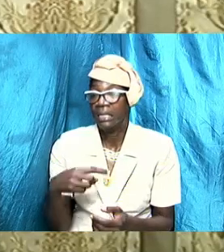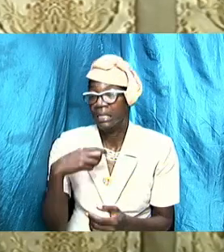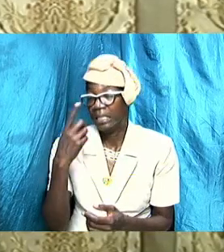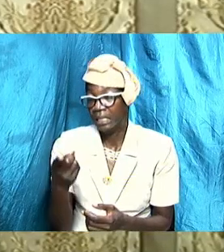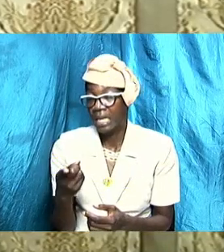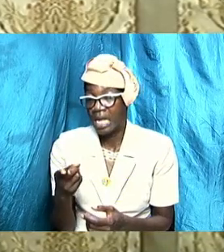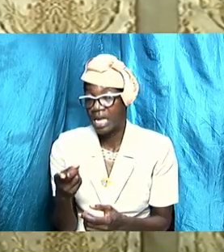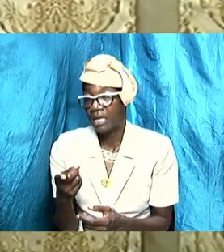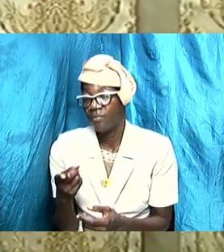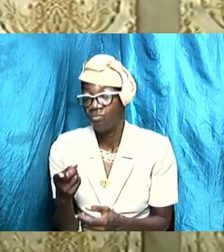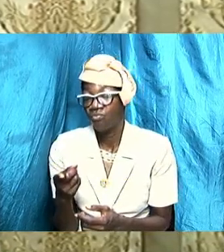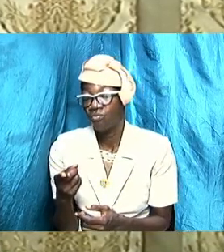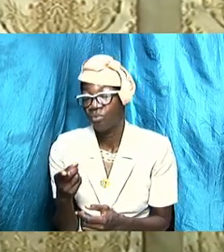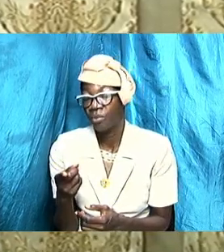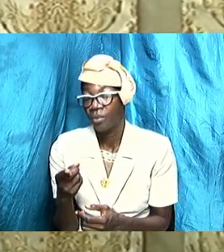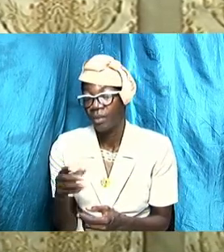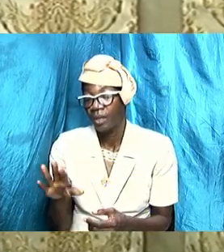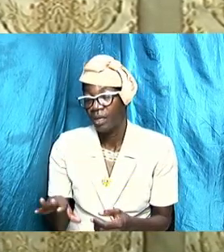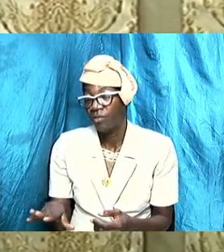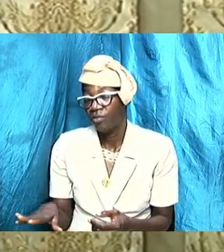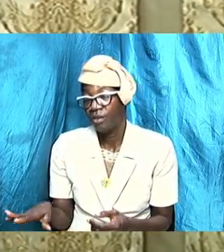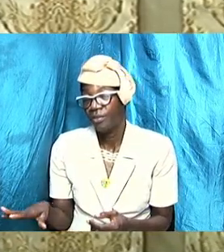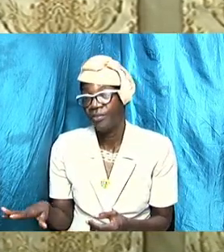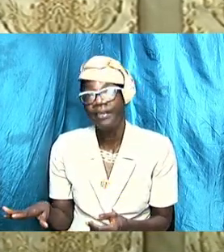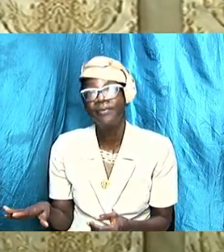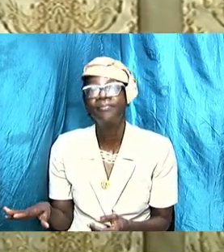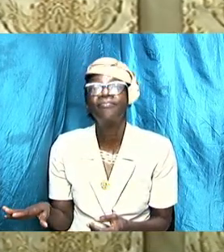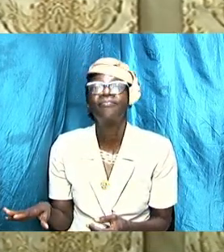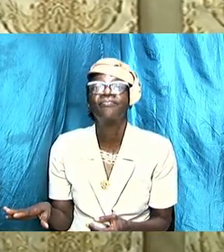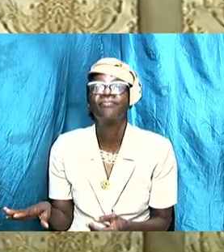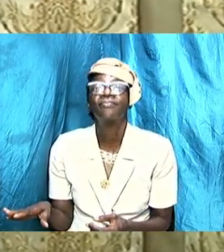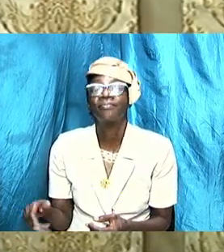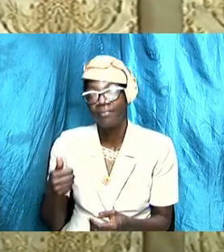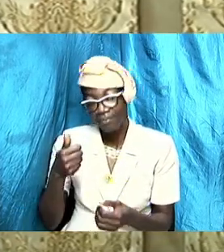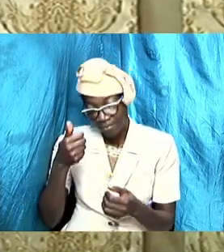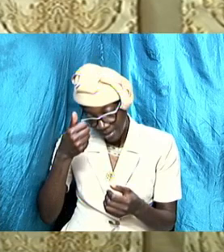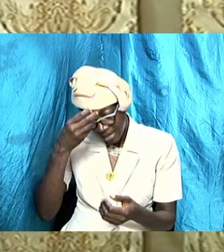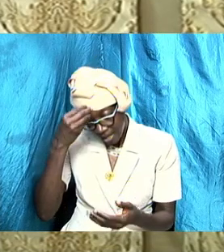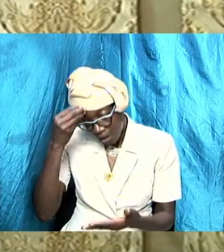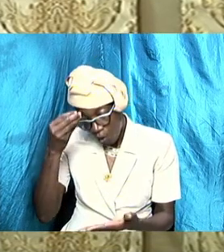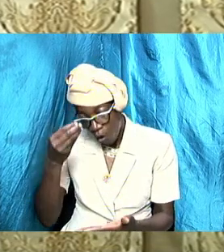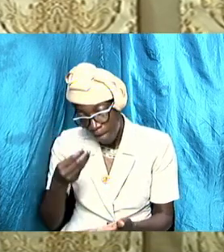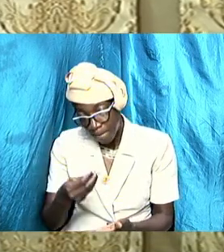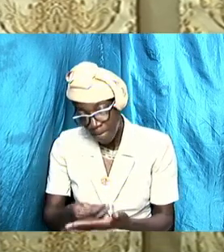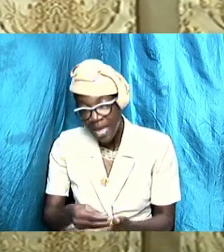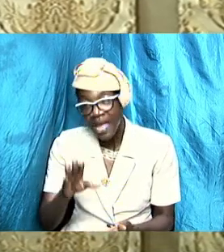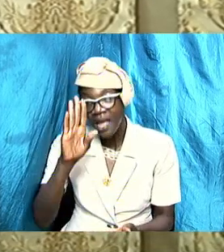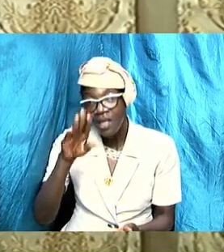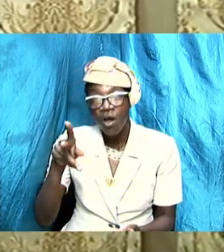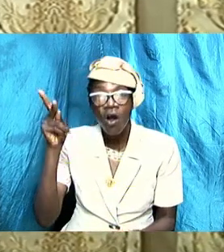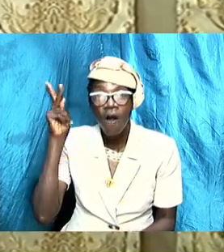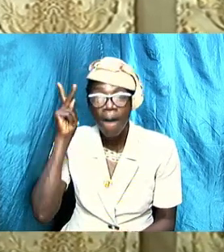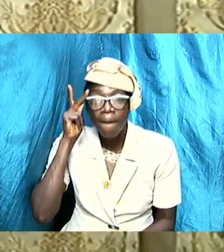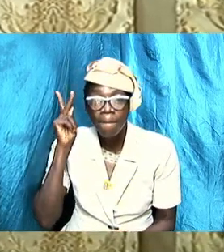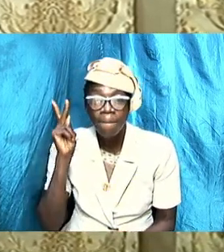look children obey your parents